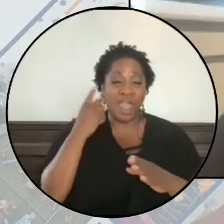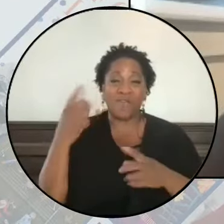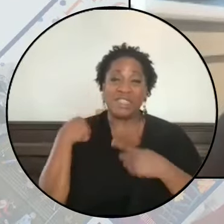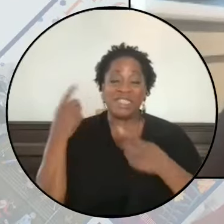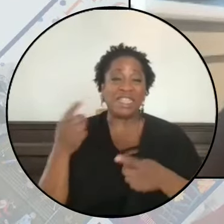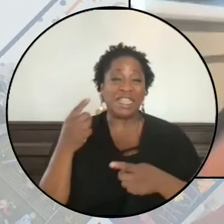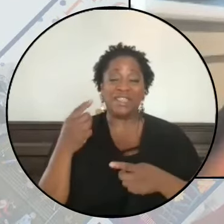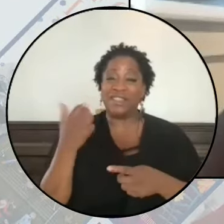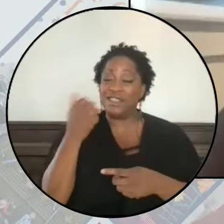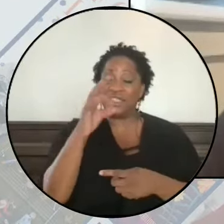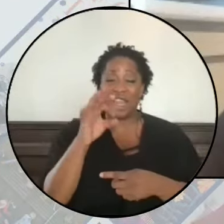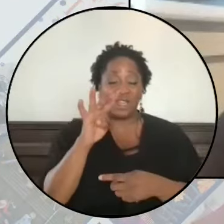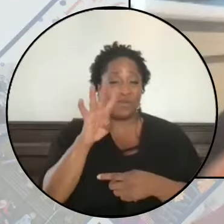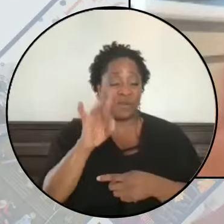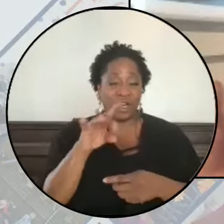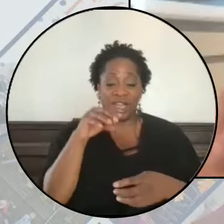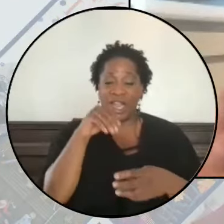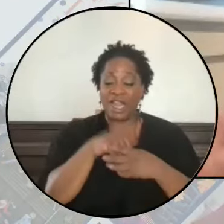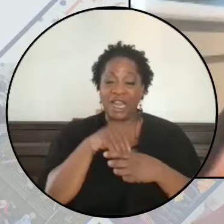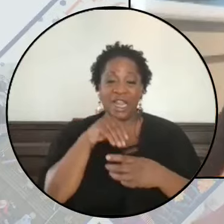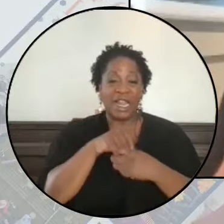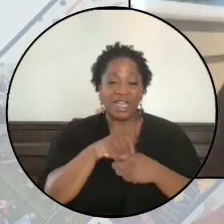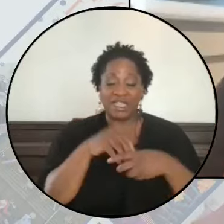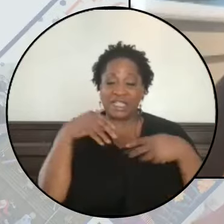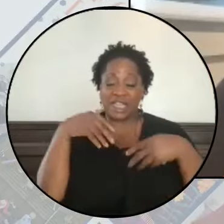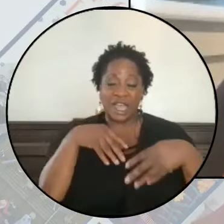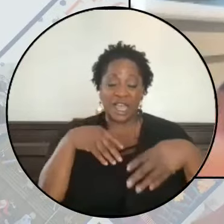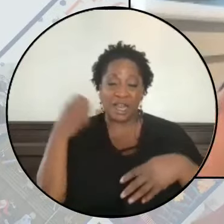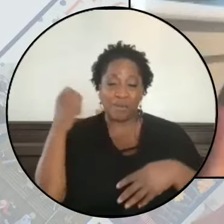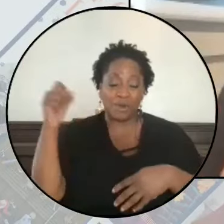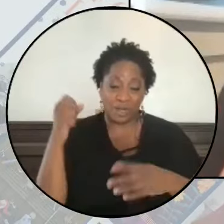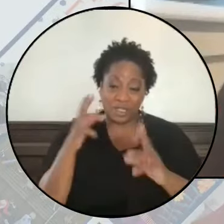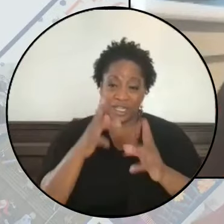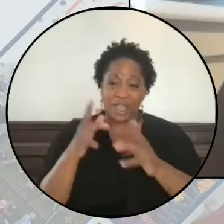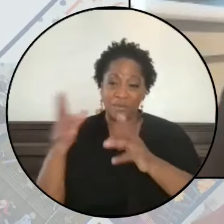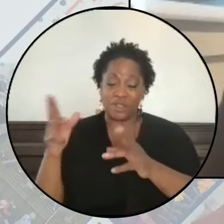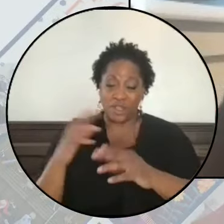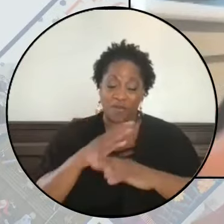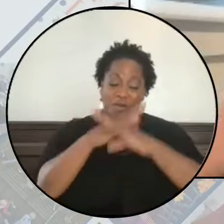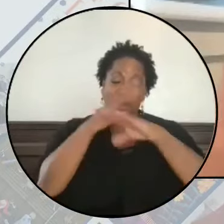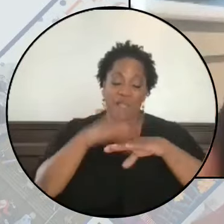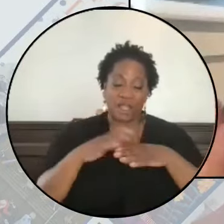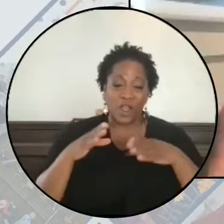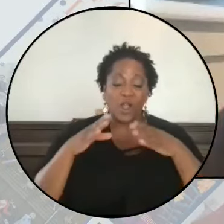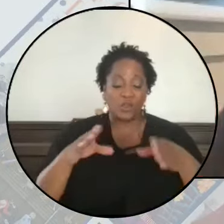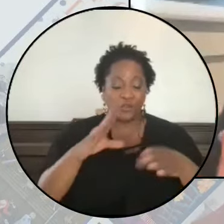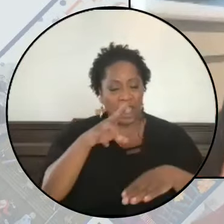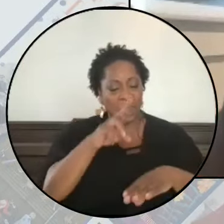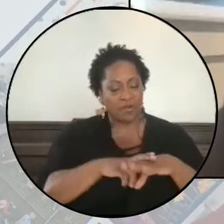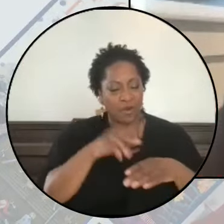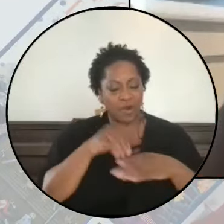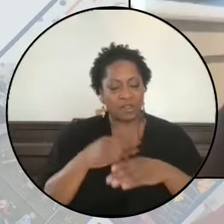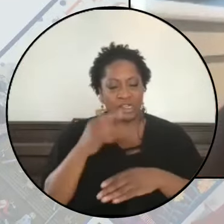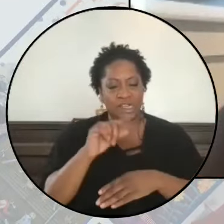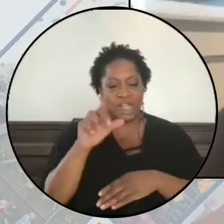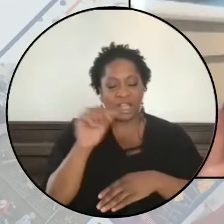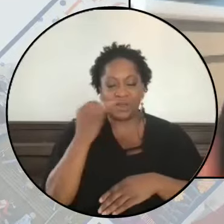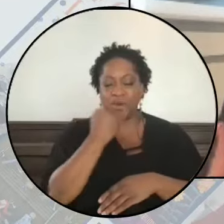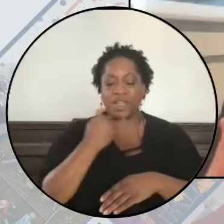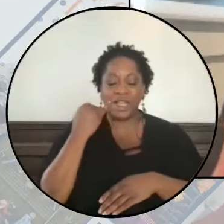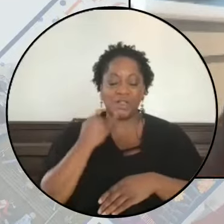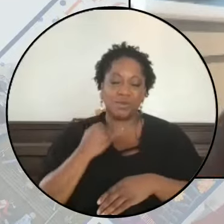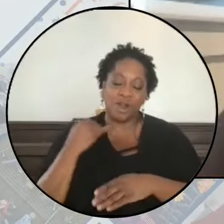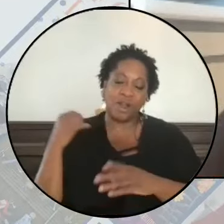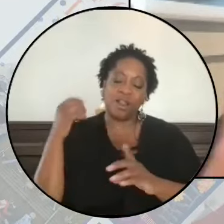1948. Inside Israel, where protesters can be legally shot for blocking the street. And, of course, in Gaza, where Israel is